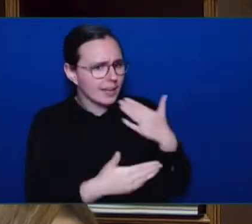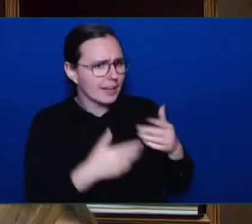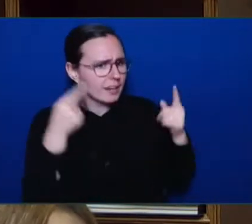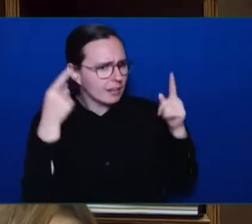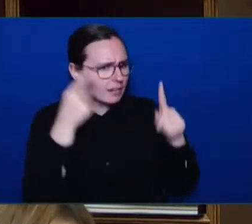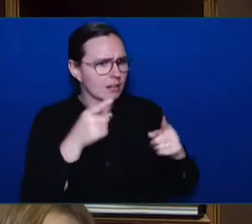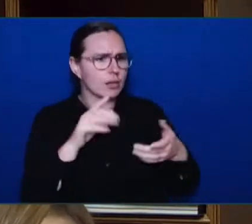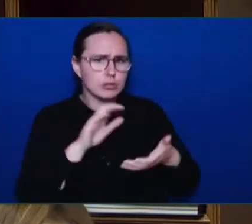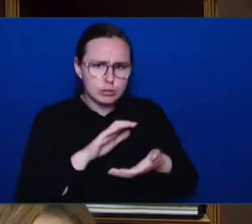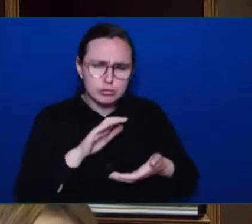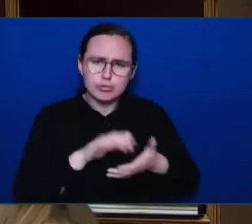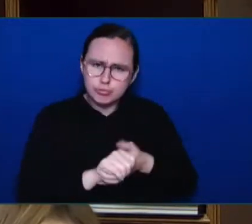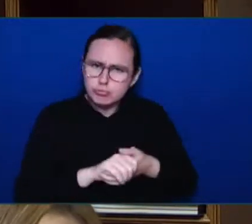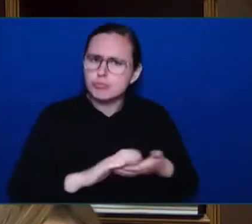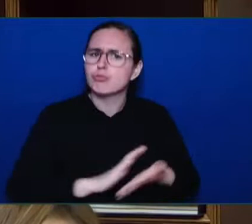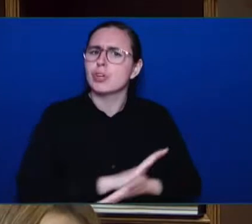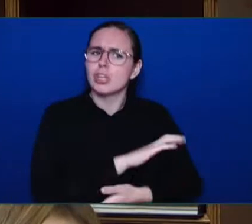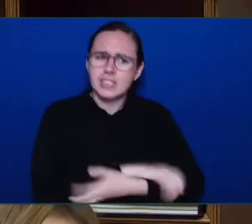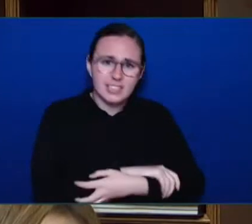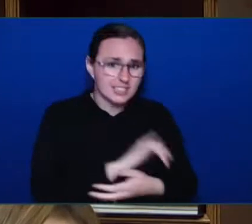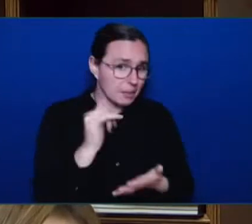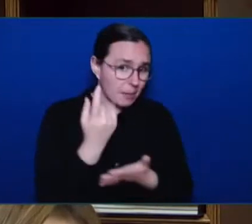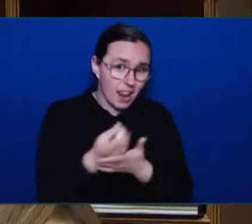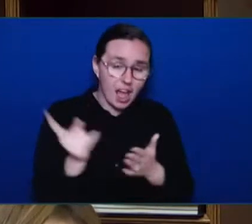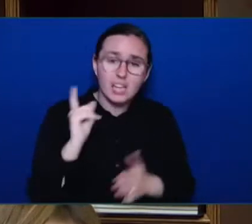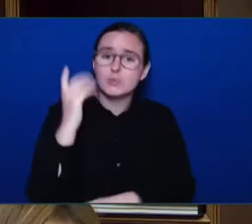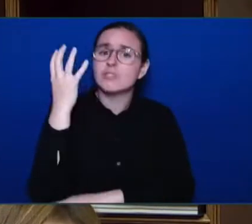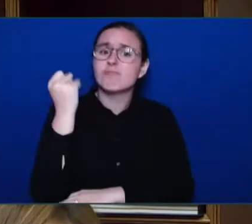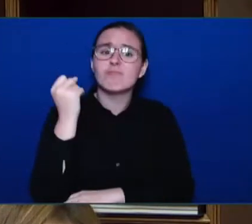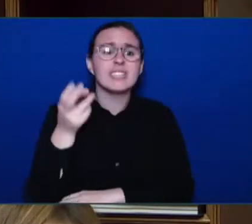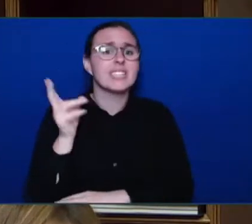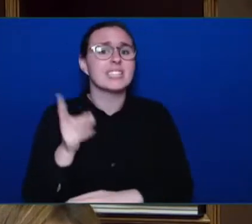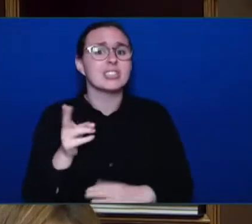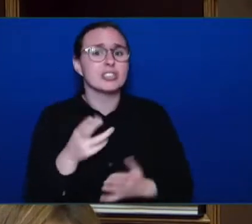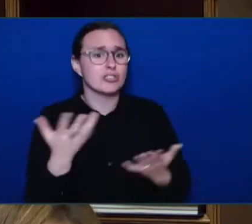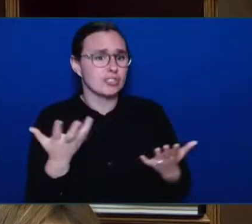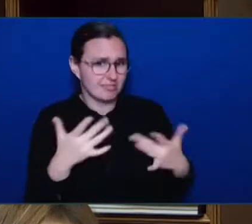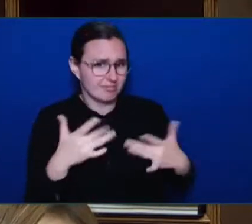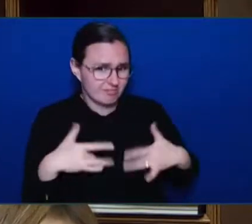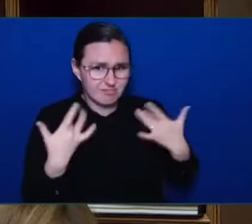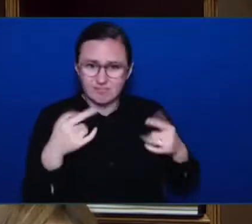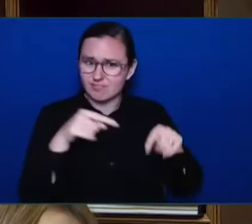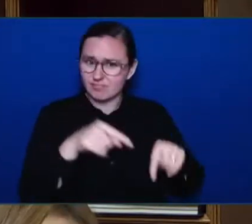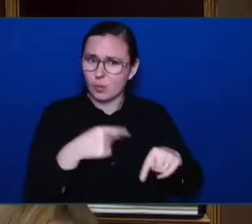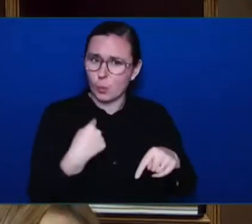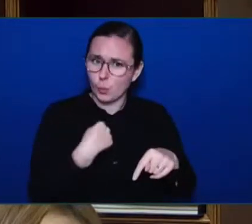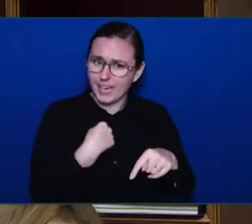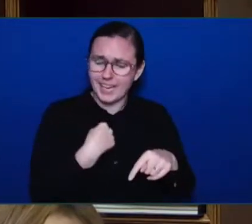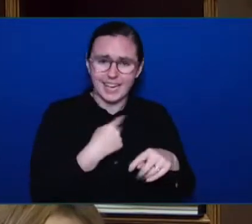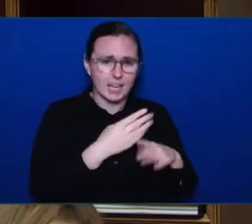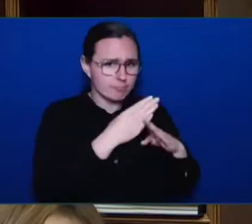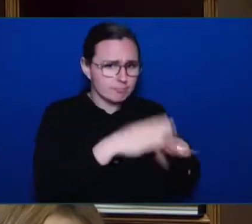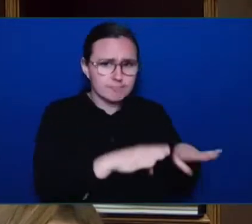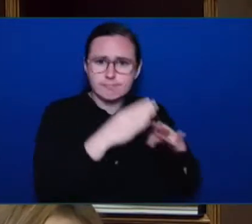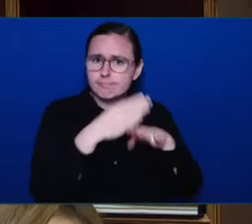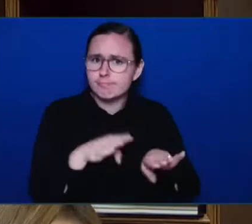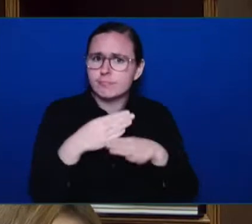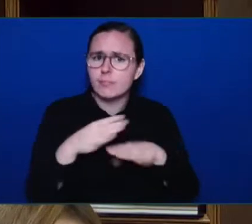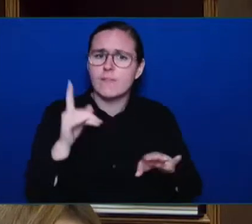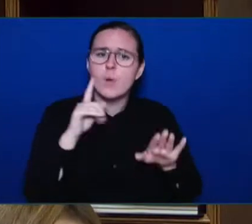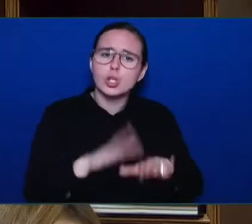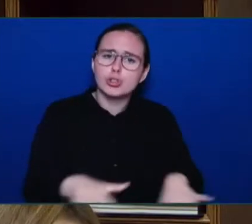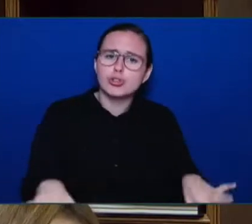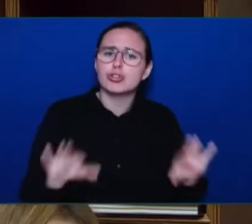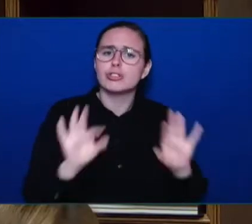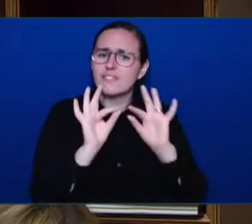in the legislature where we removed the barriers for jurisdictions for children and families to be covered by the